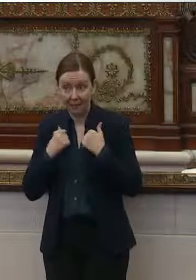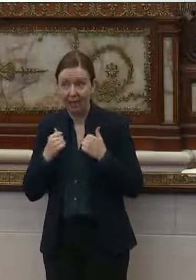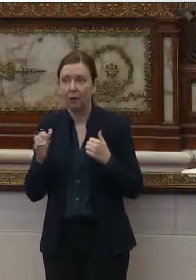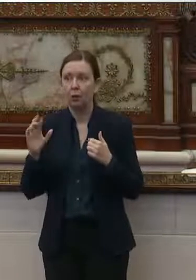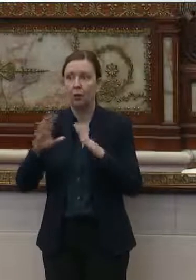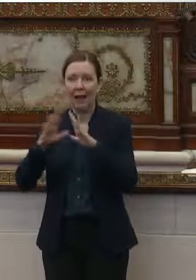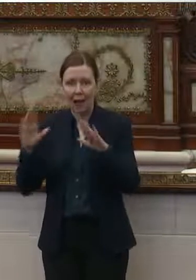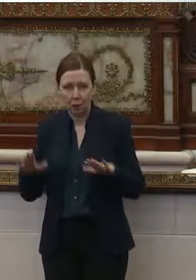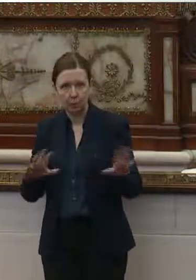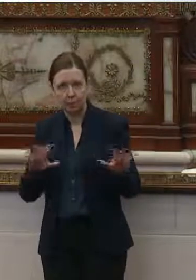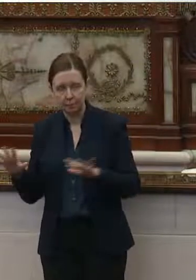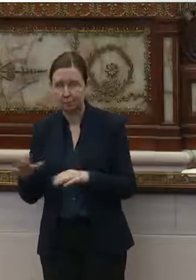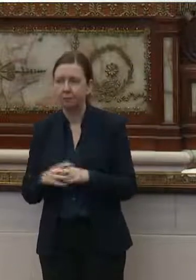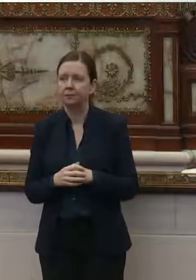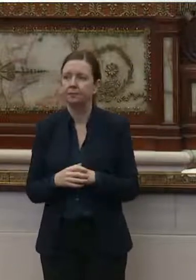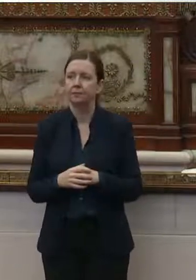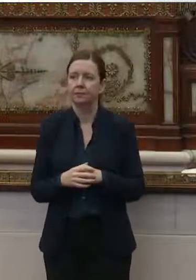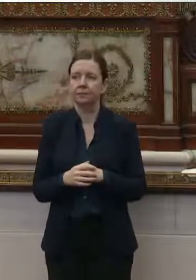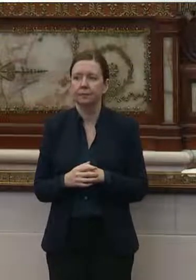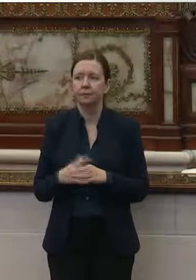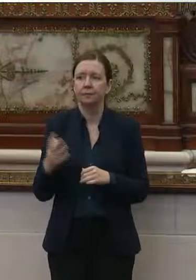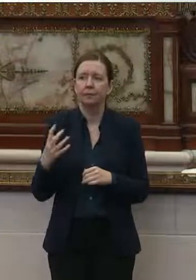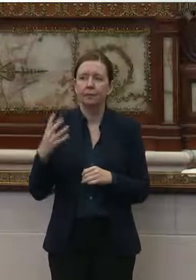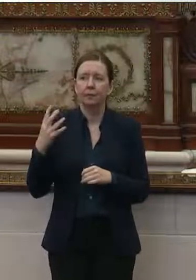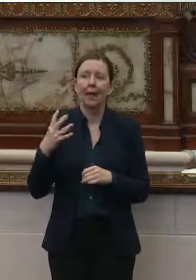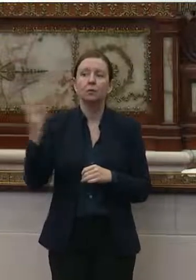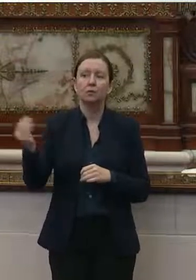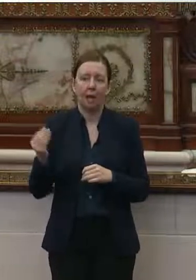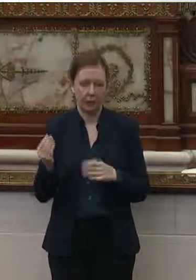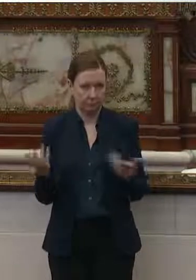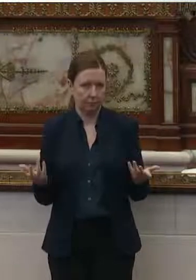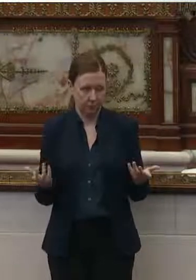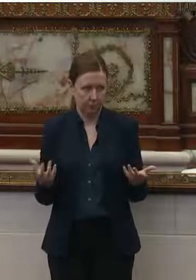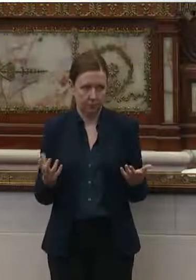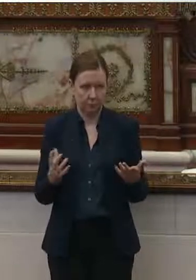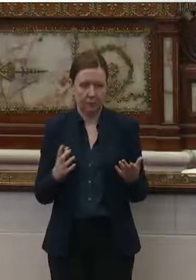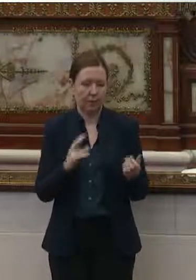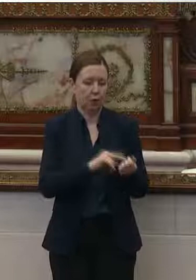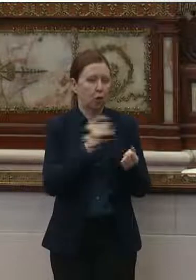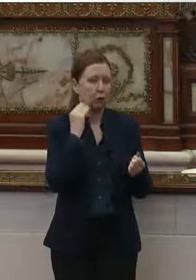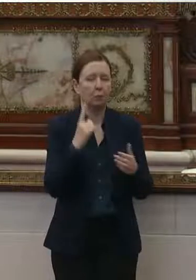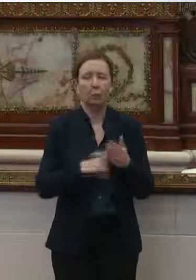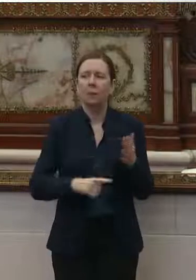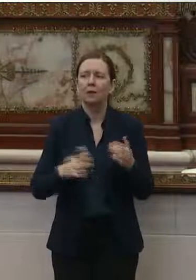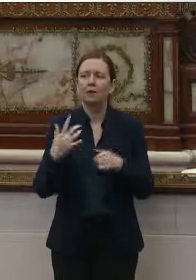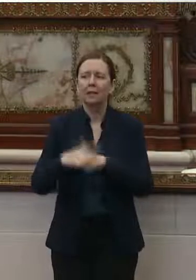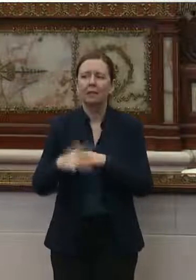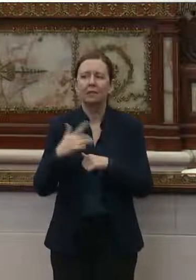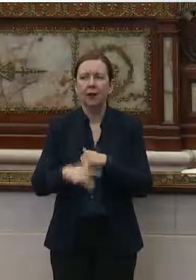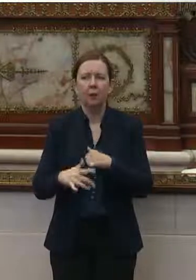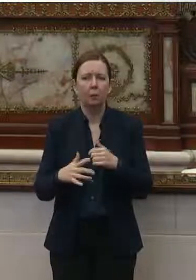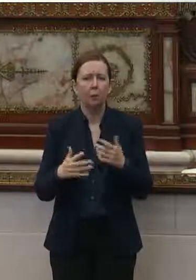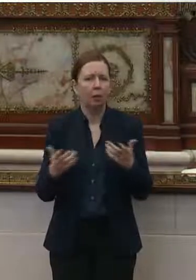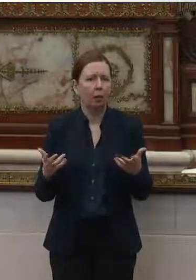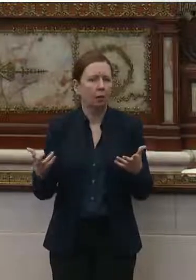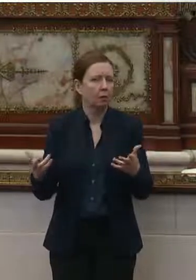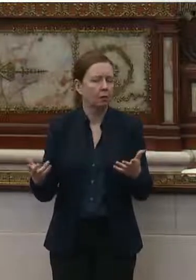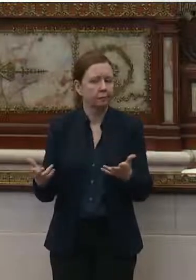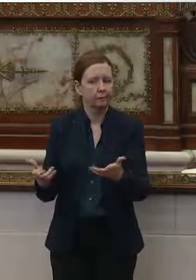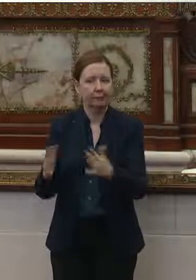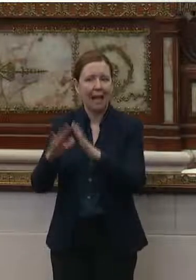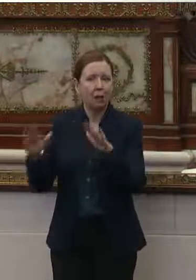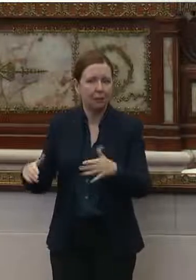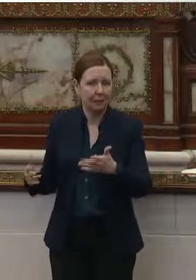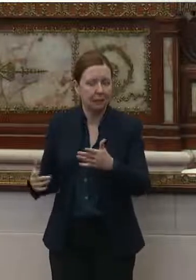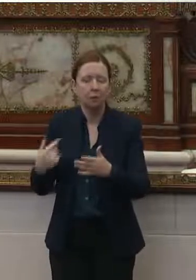housing outside of the home. What is the available stock, housing stock look like? I know we talked about